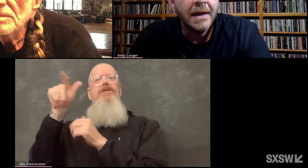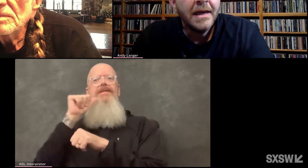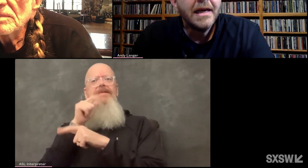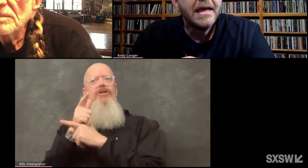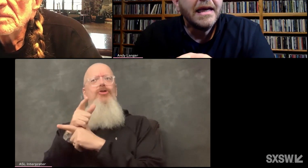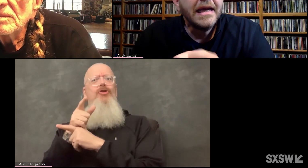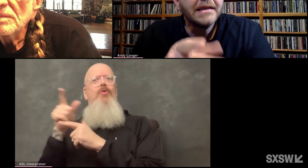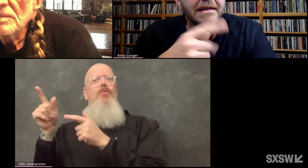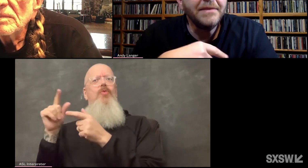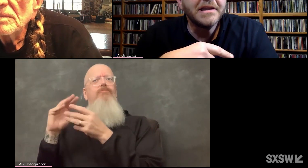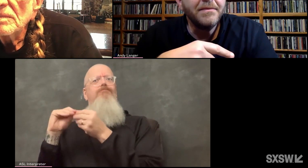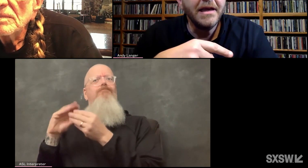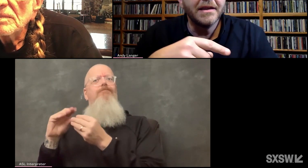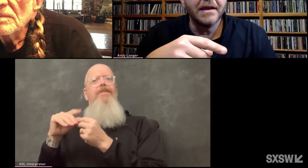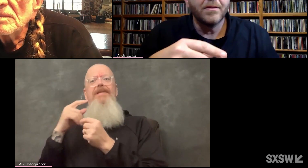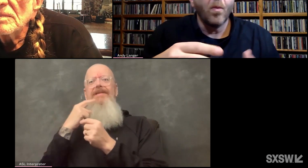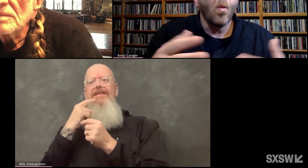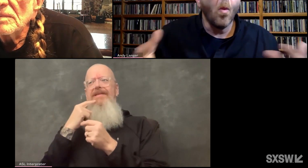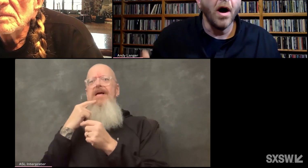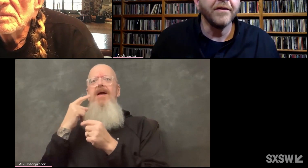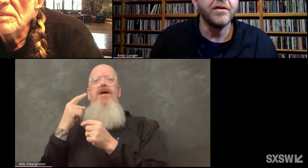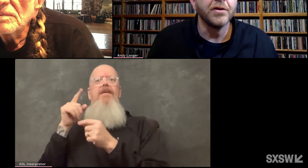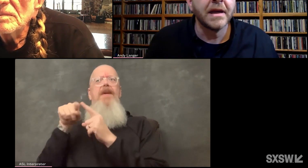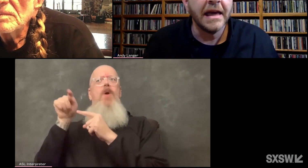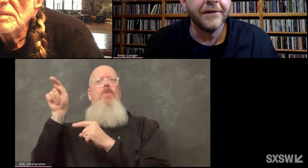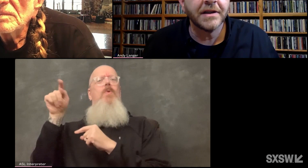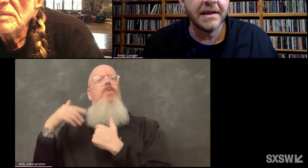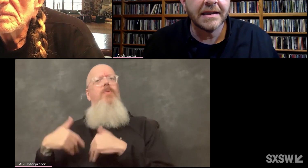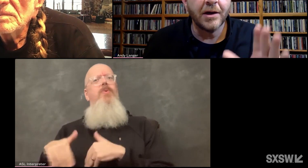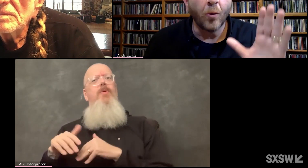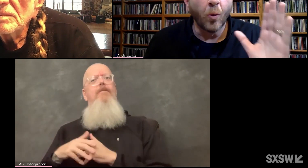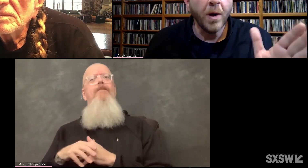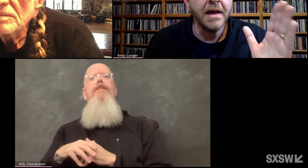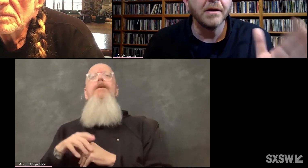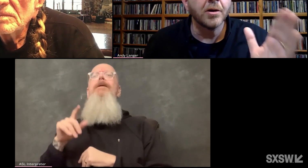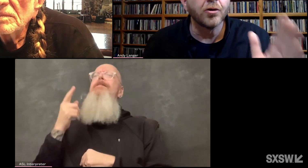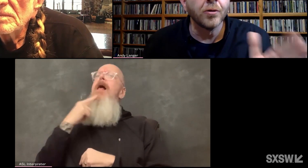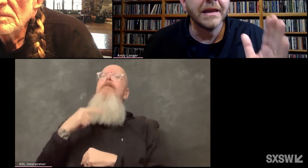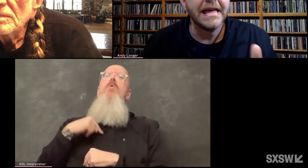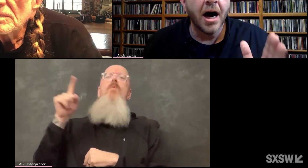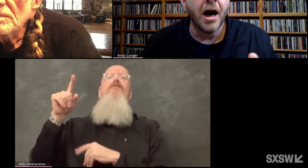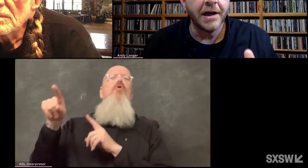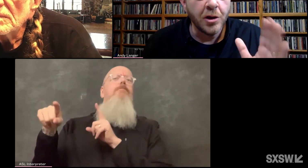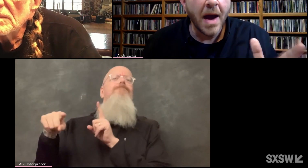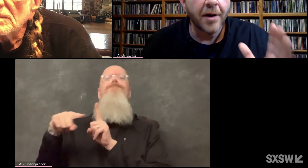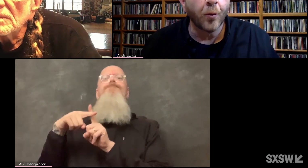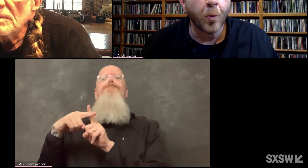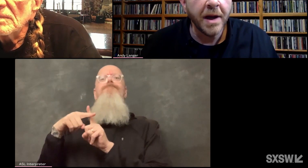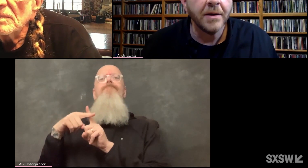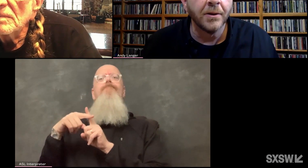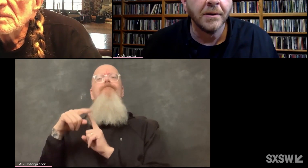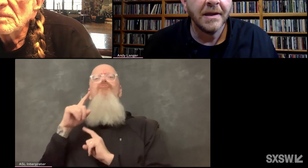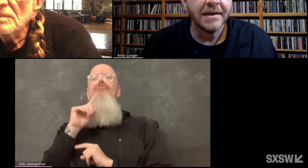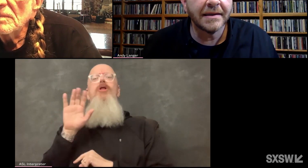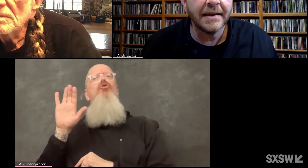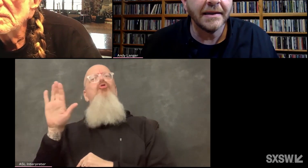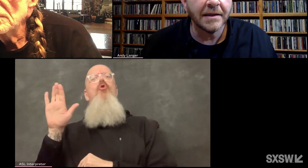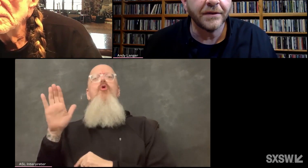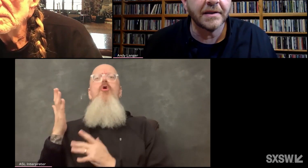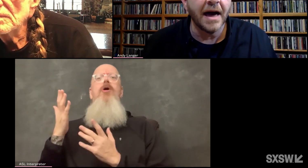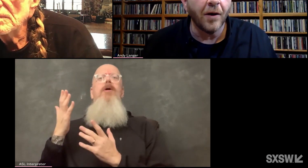story, it seems to me that one of your gifts is that real early on, you had a real